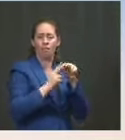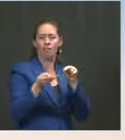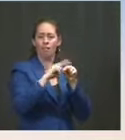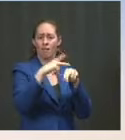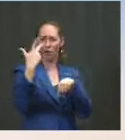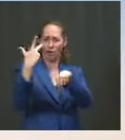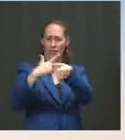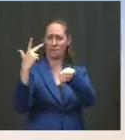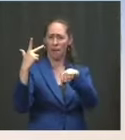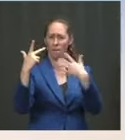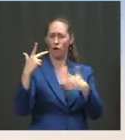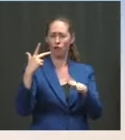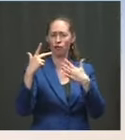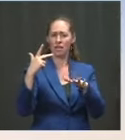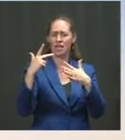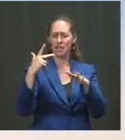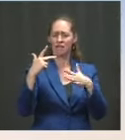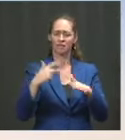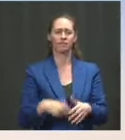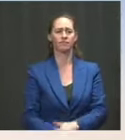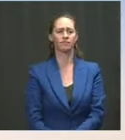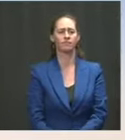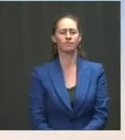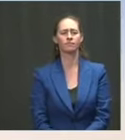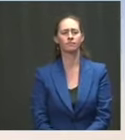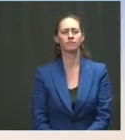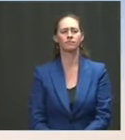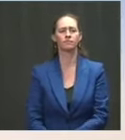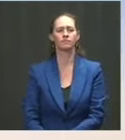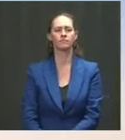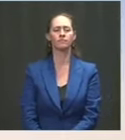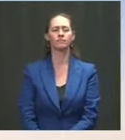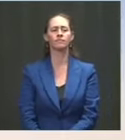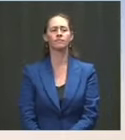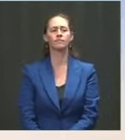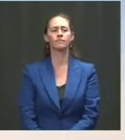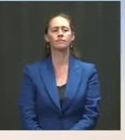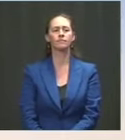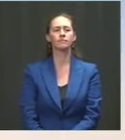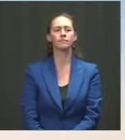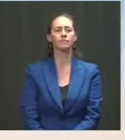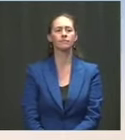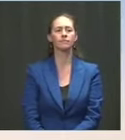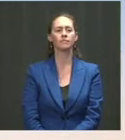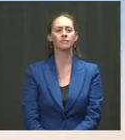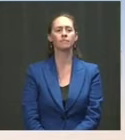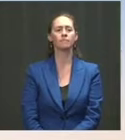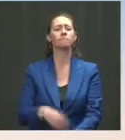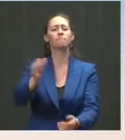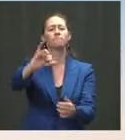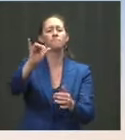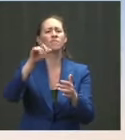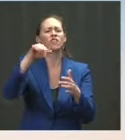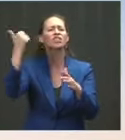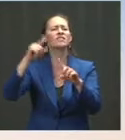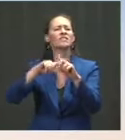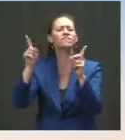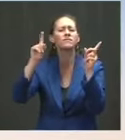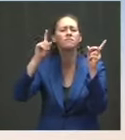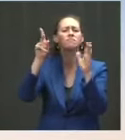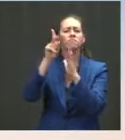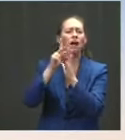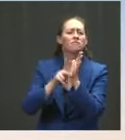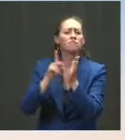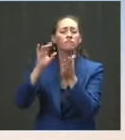that have historically received bipartisan support, including on immigration, including on steps to make our workforce more